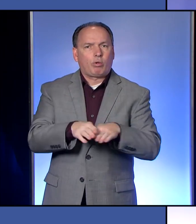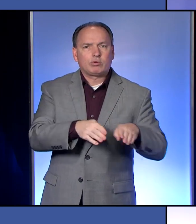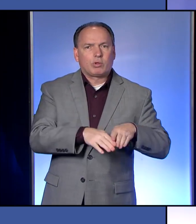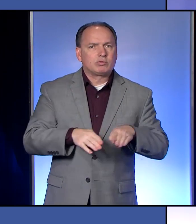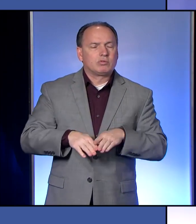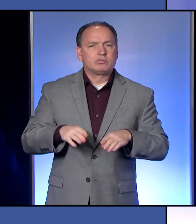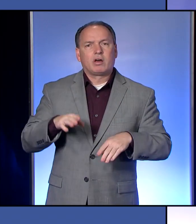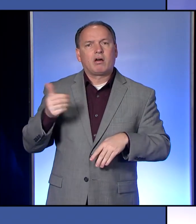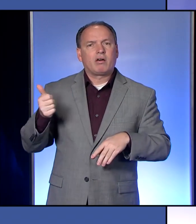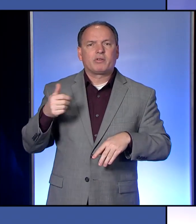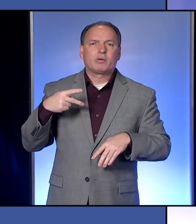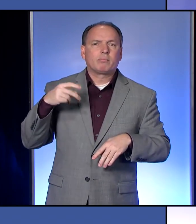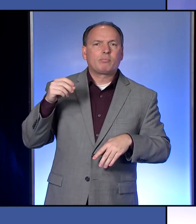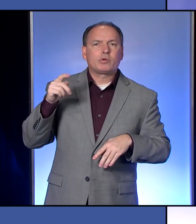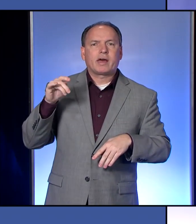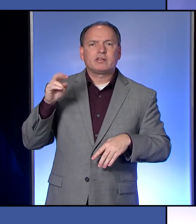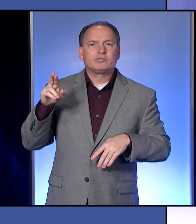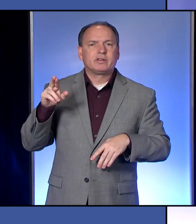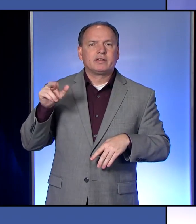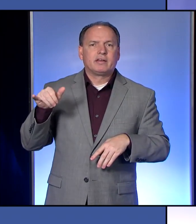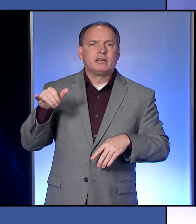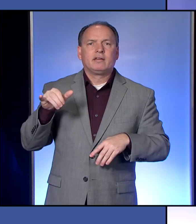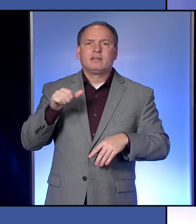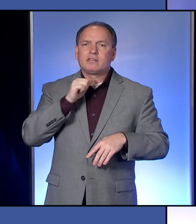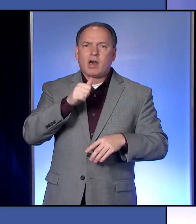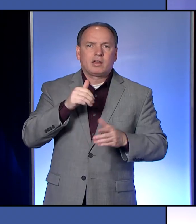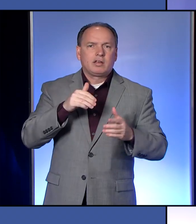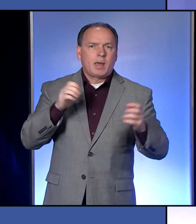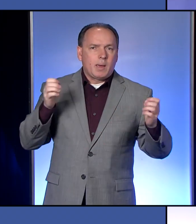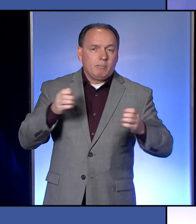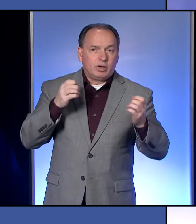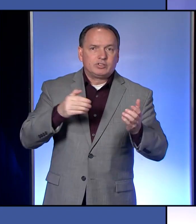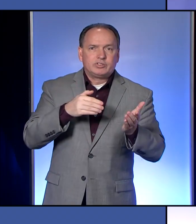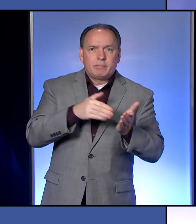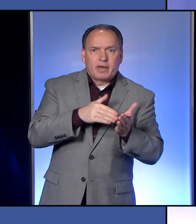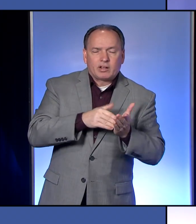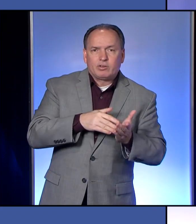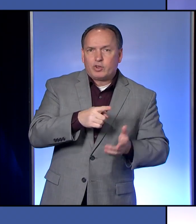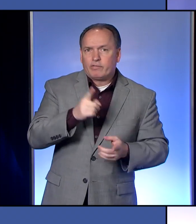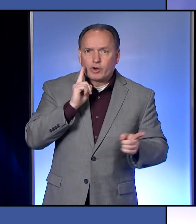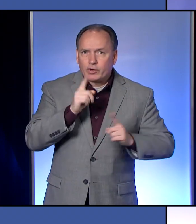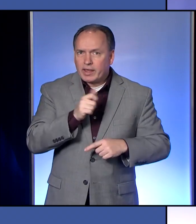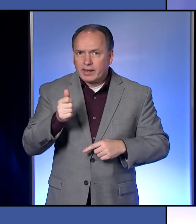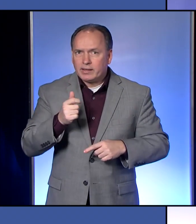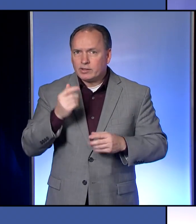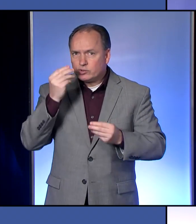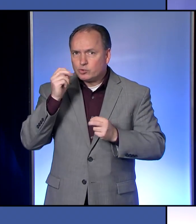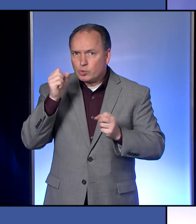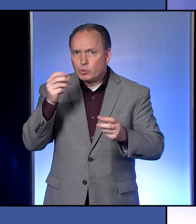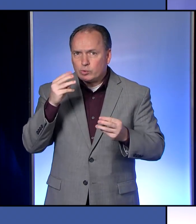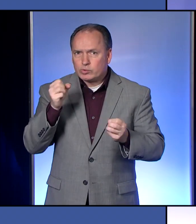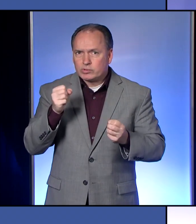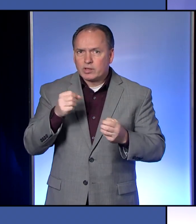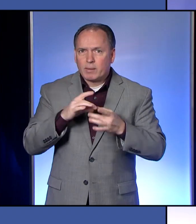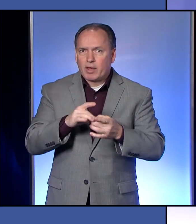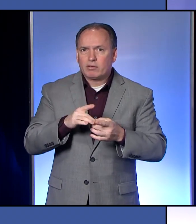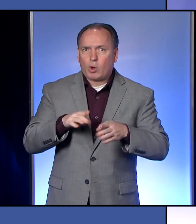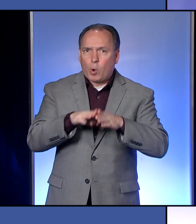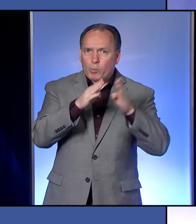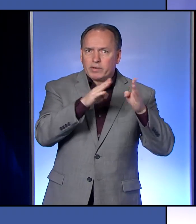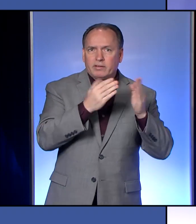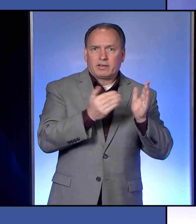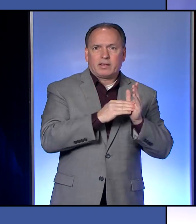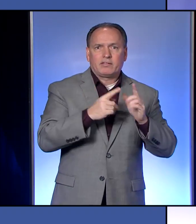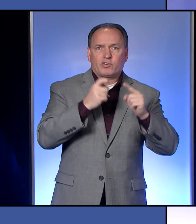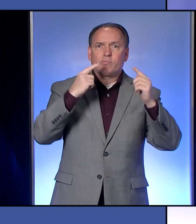podiatry, other non-emergency medical offices. Have you heard anything about whether they will be allowed to reopen as part of this going from red to